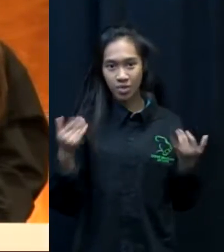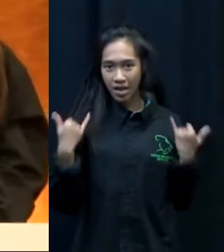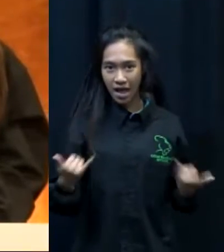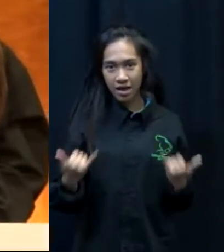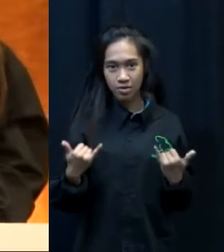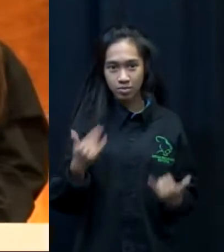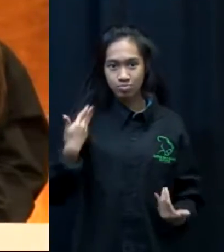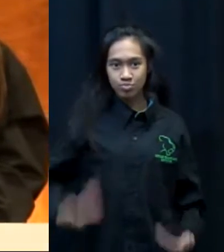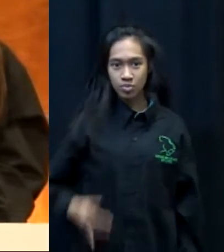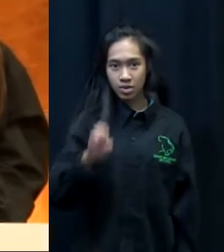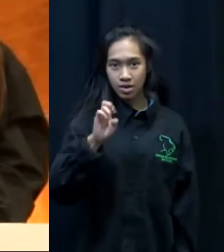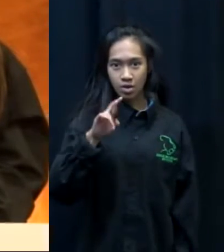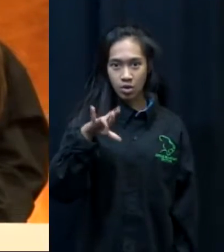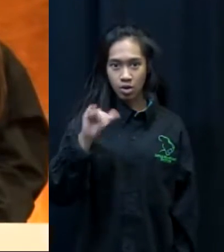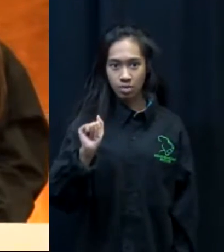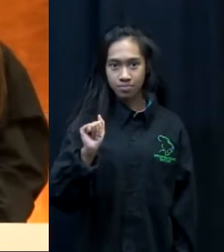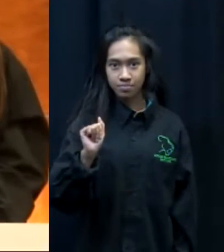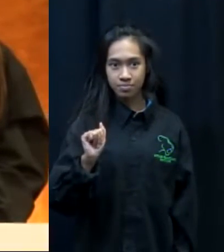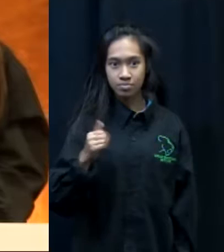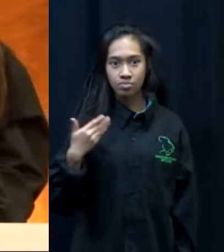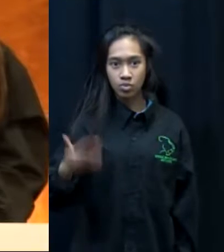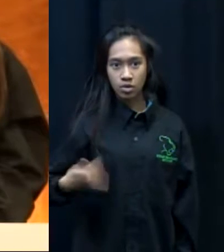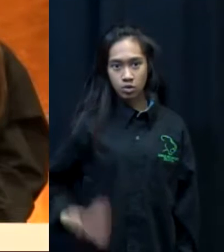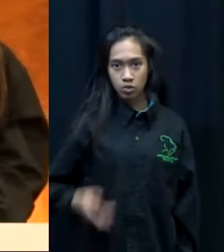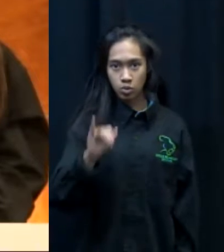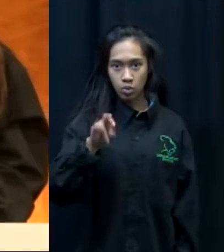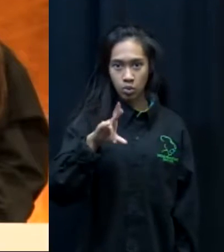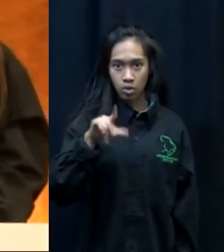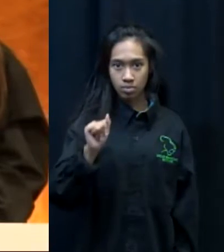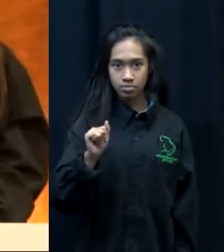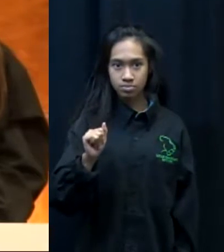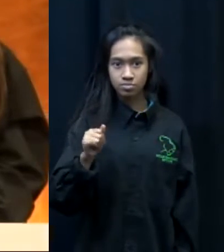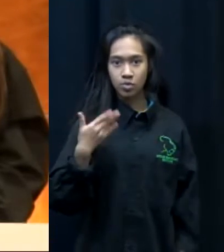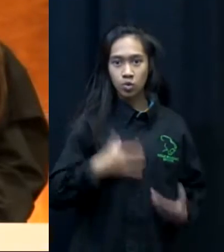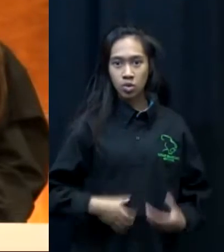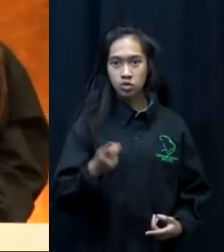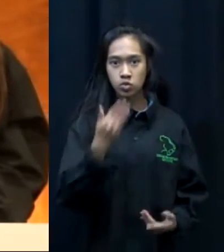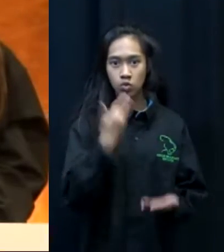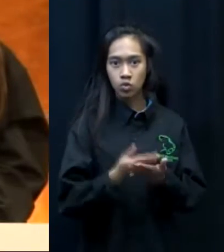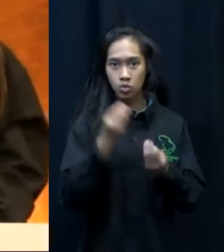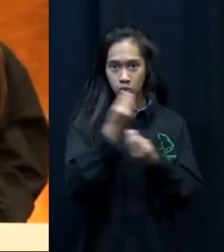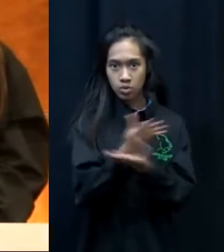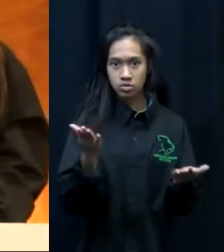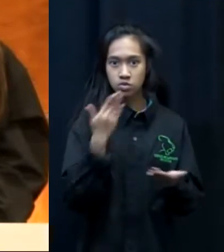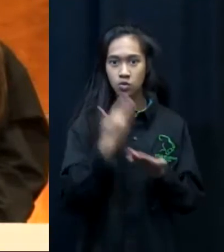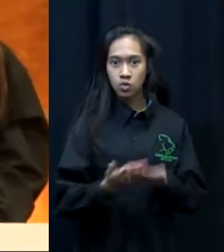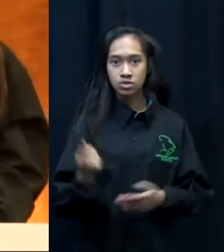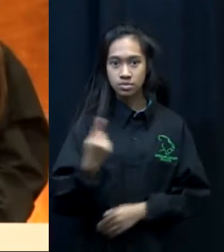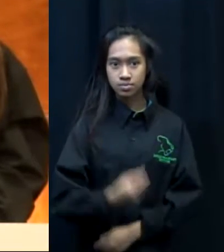today. I'm Erica Garcia. And I'm Julian Placencio. And we wish you a good day and some good news.